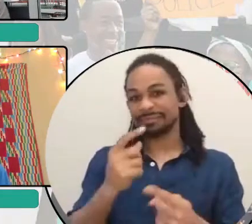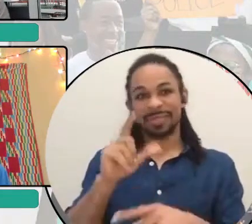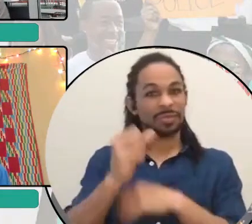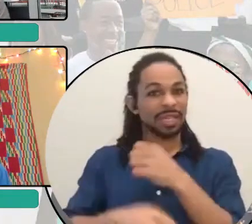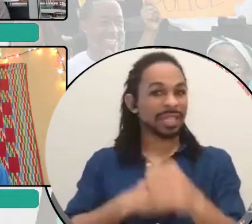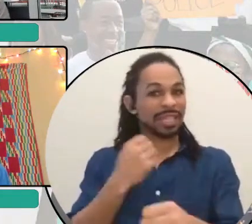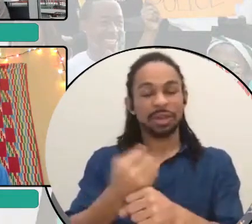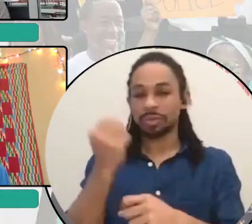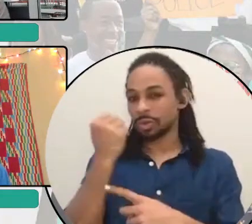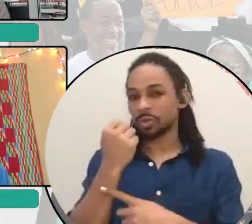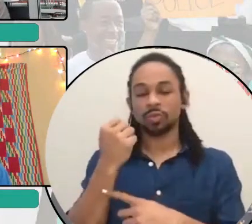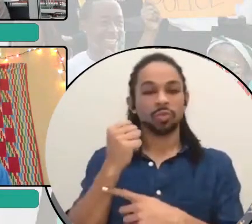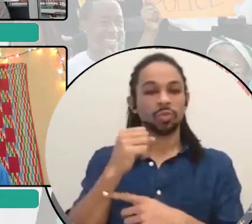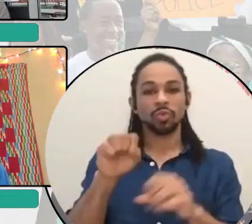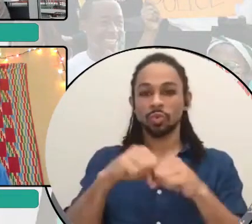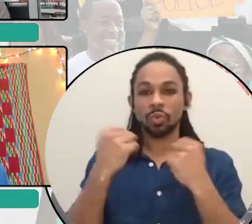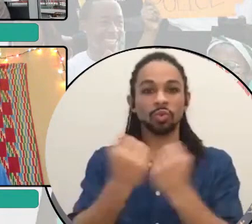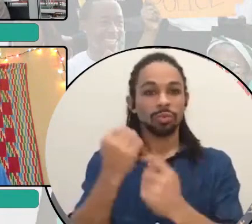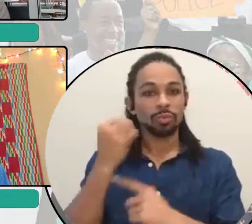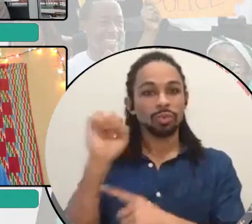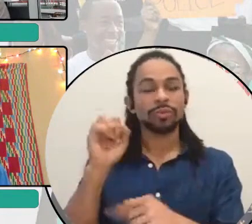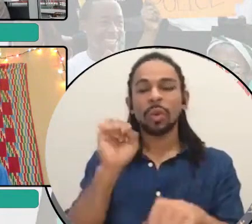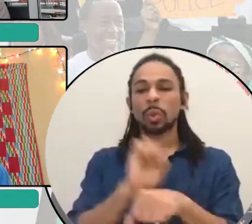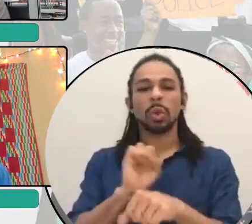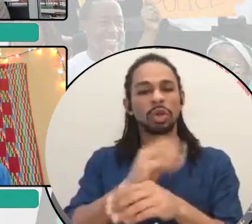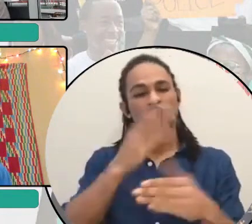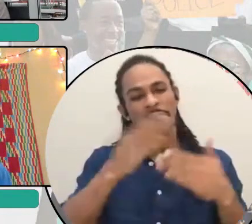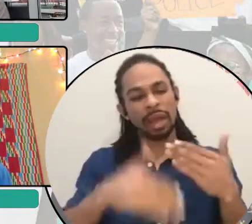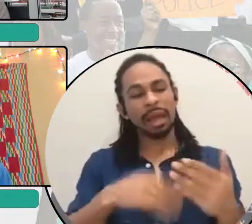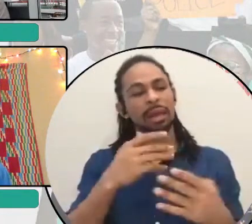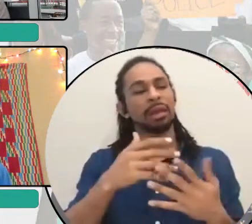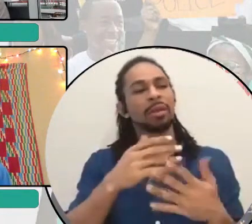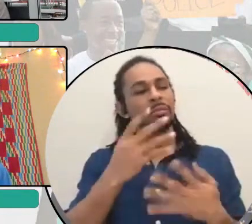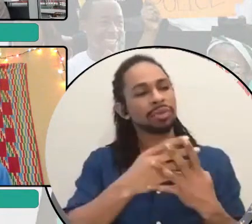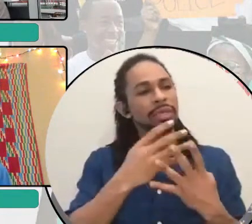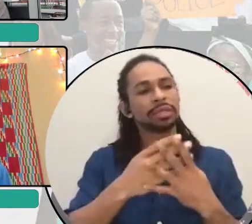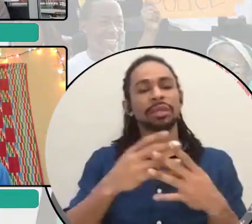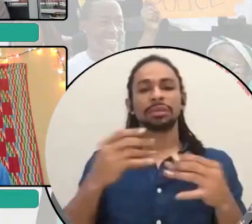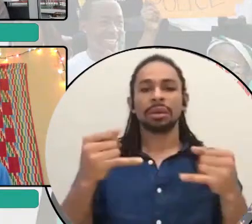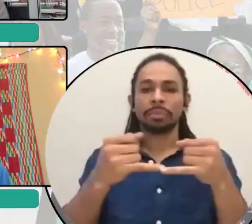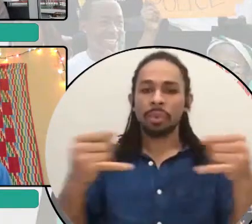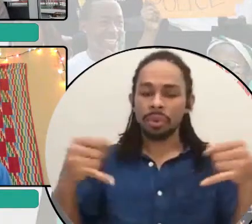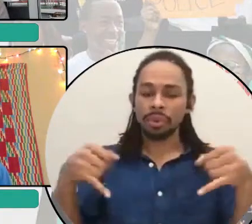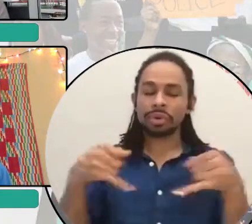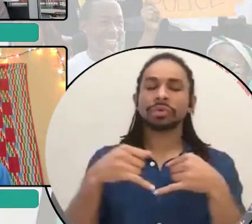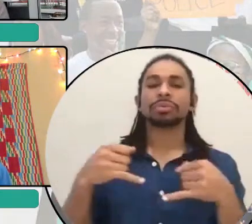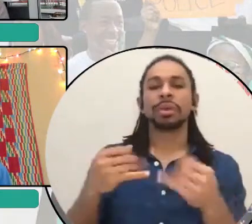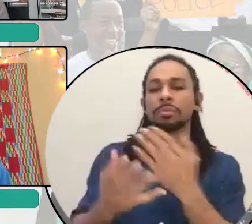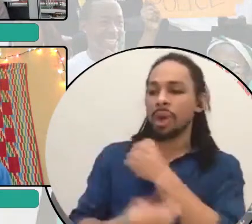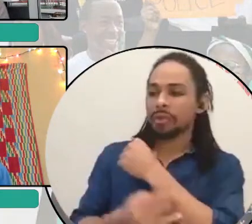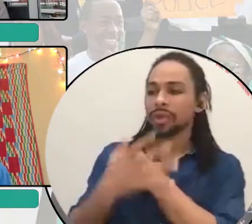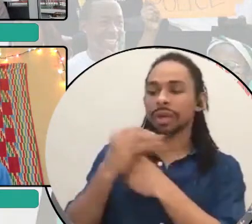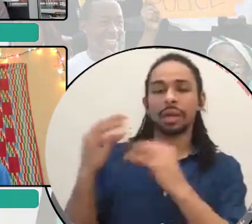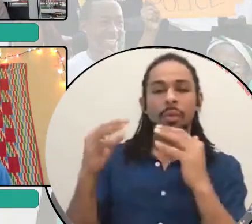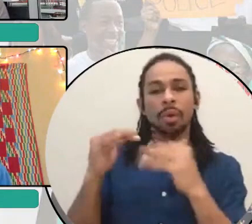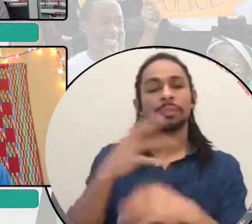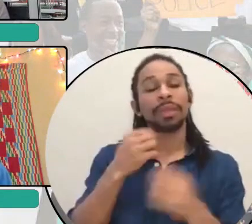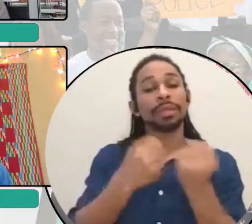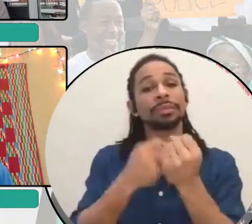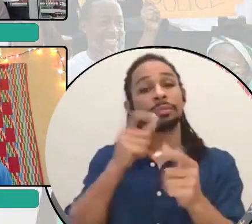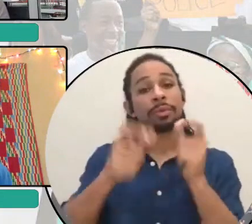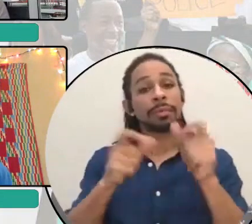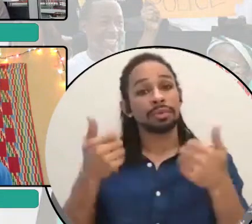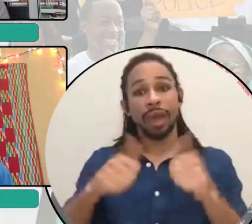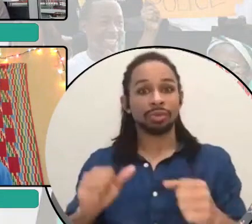movements working to end prisons, borders, poverty, and war, and support people trying to survive